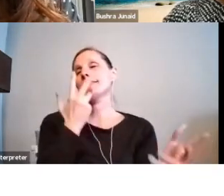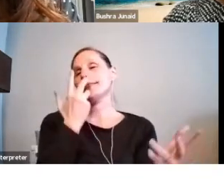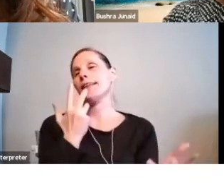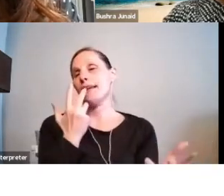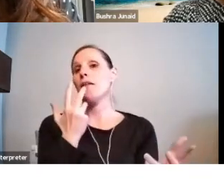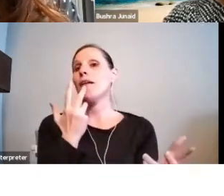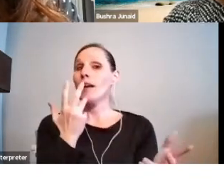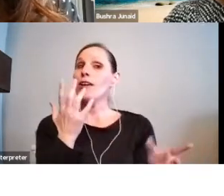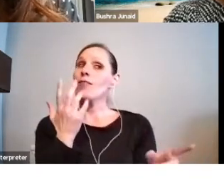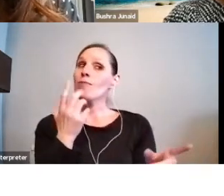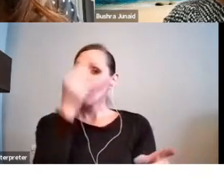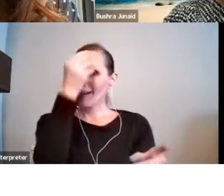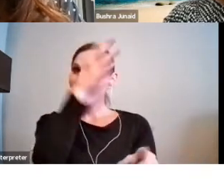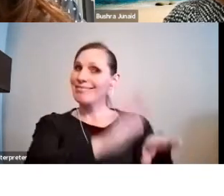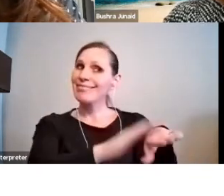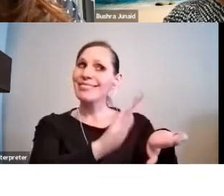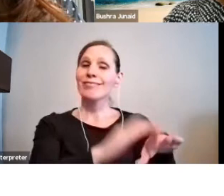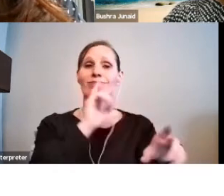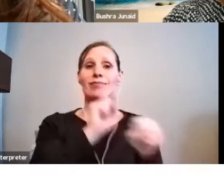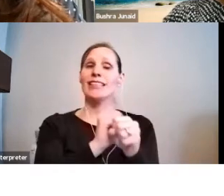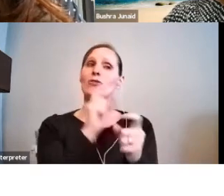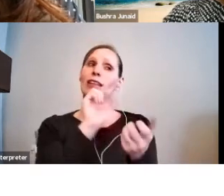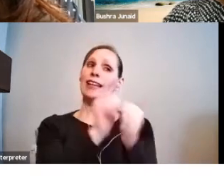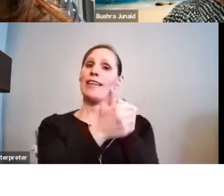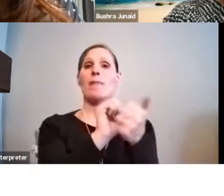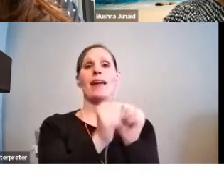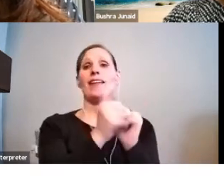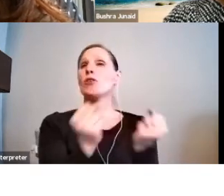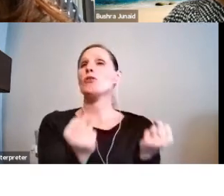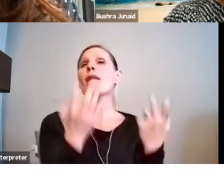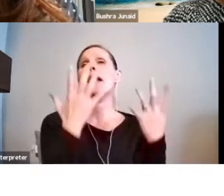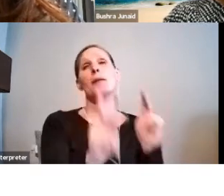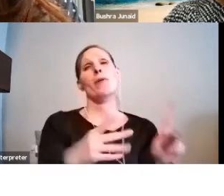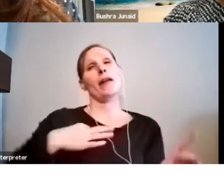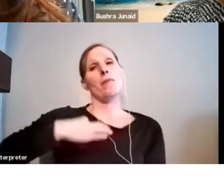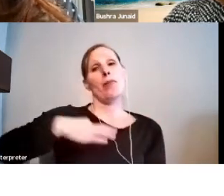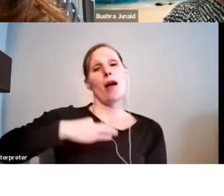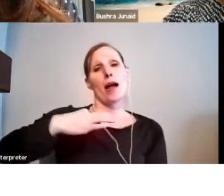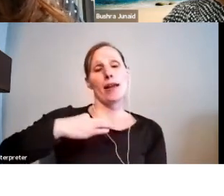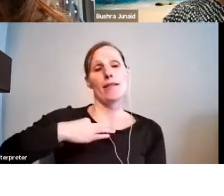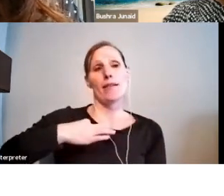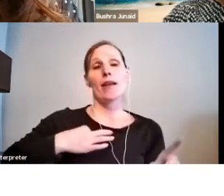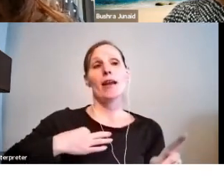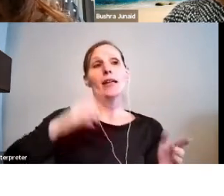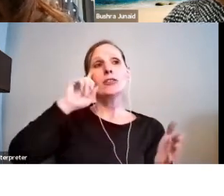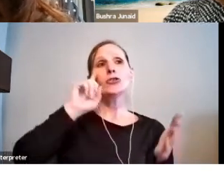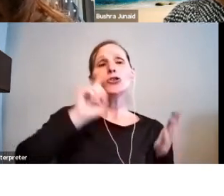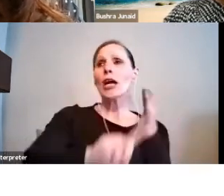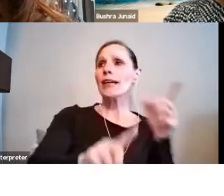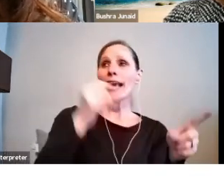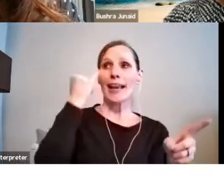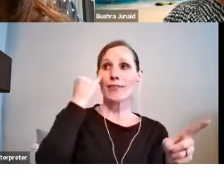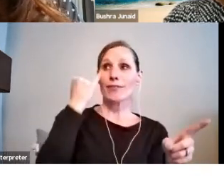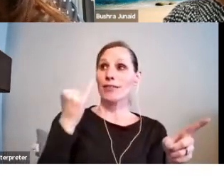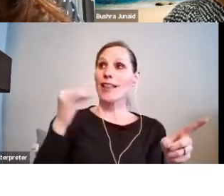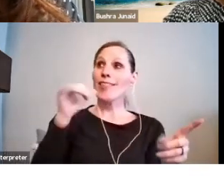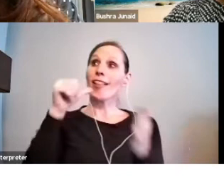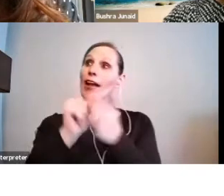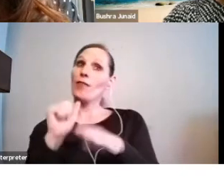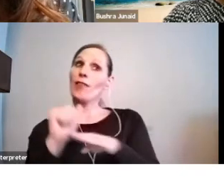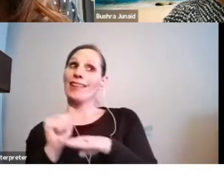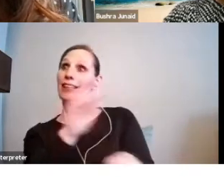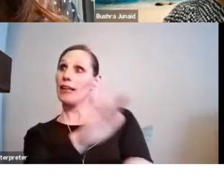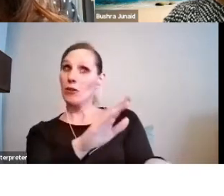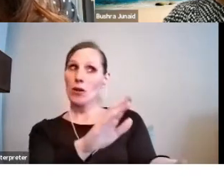extremely competitive process. You can check your notification letter to see if feedback is offered for the particular